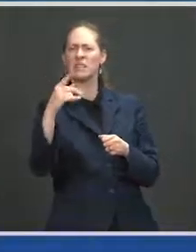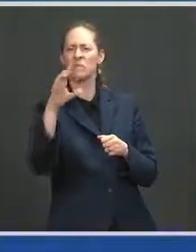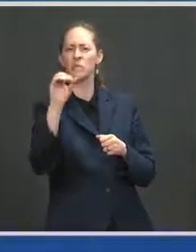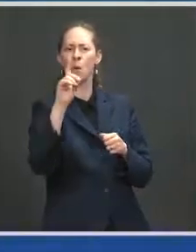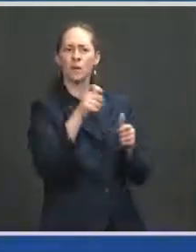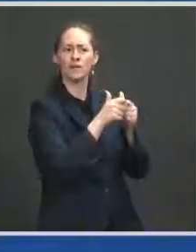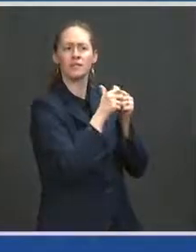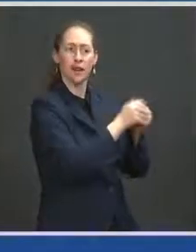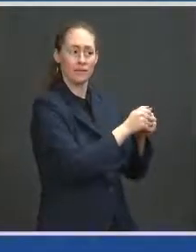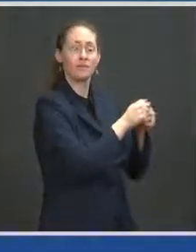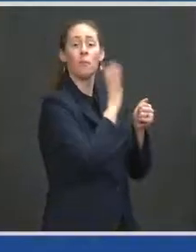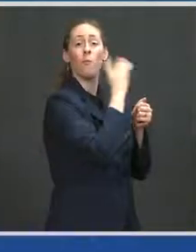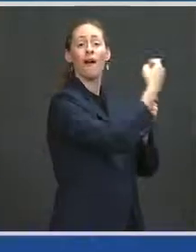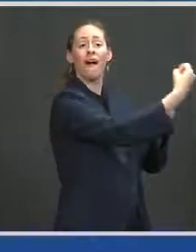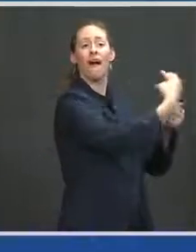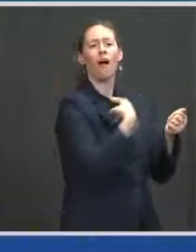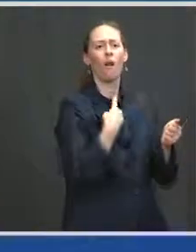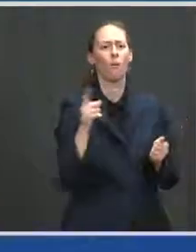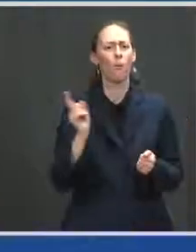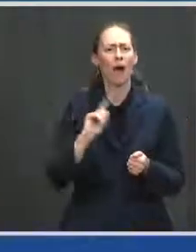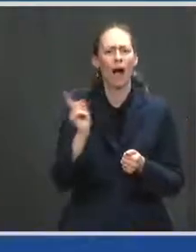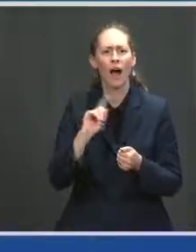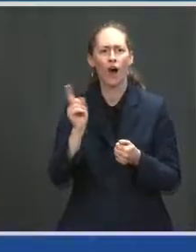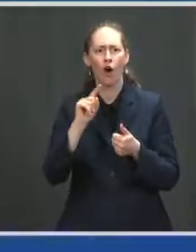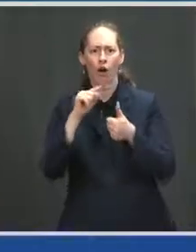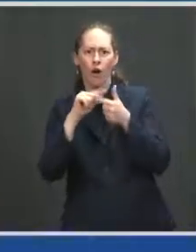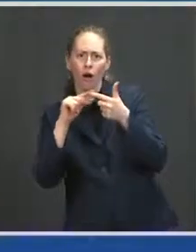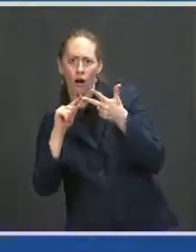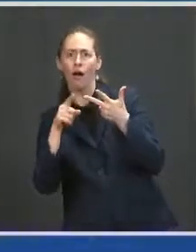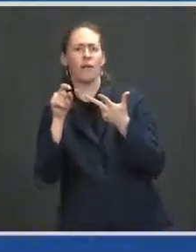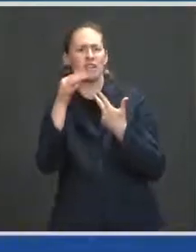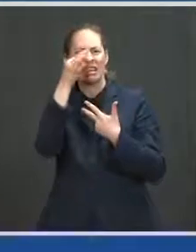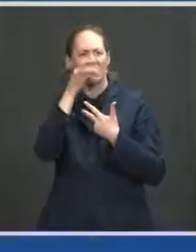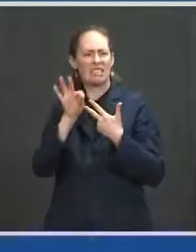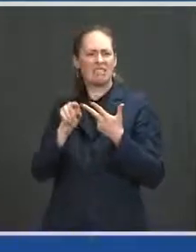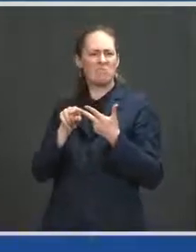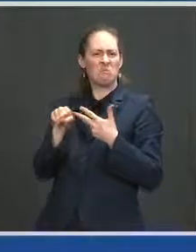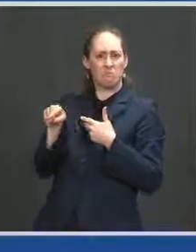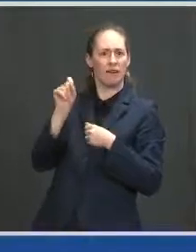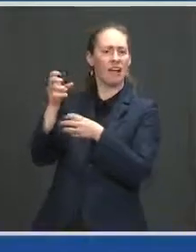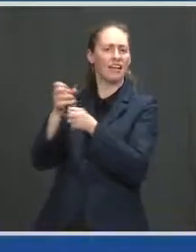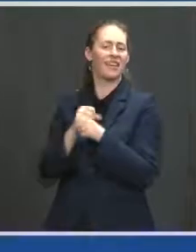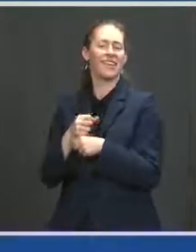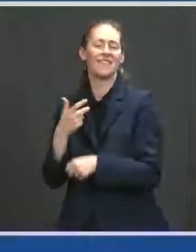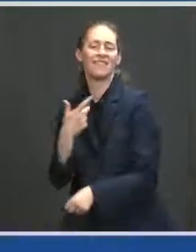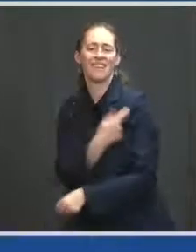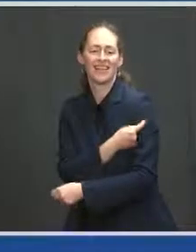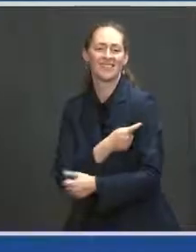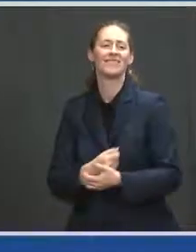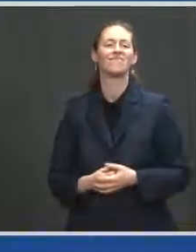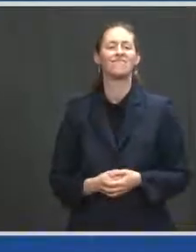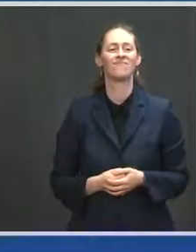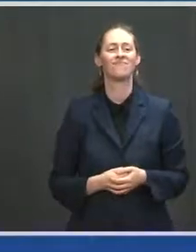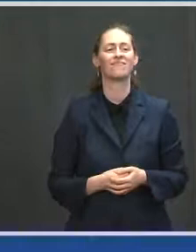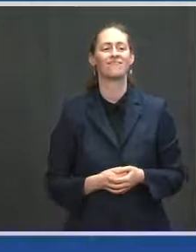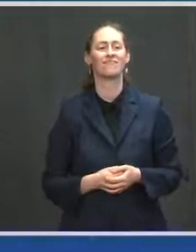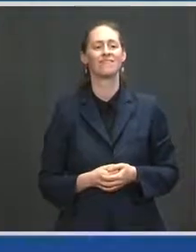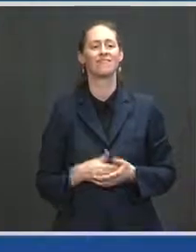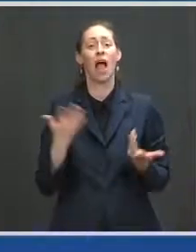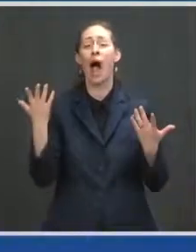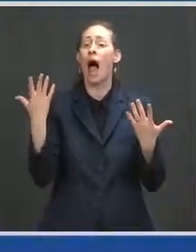text back with the places you can get a shot that are close by. And now we're going to make it even easier.